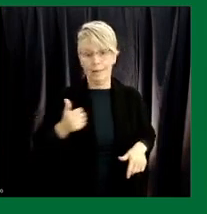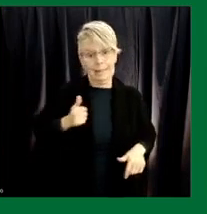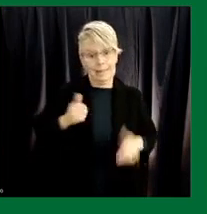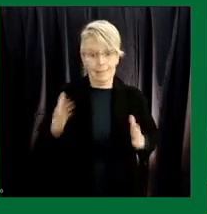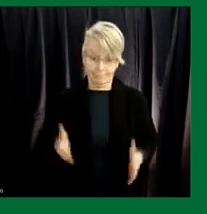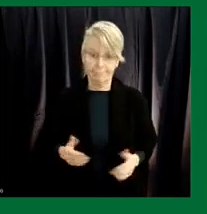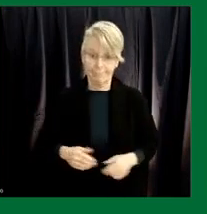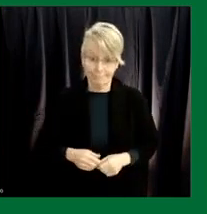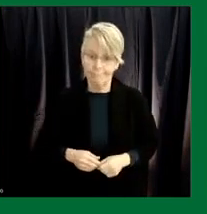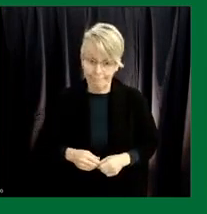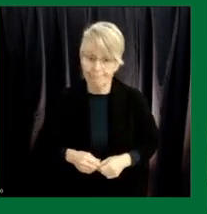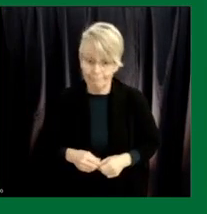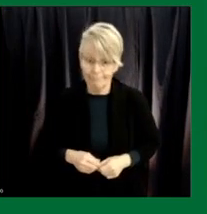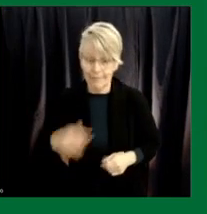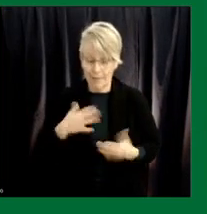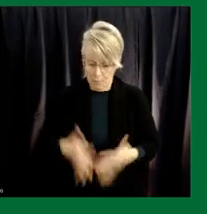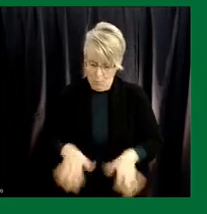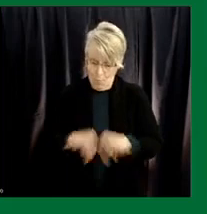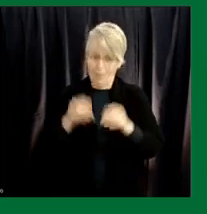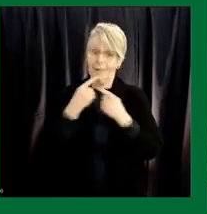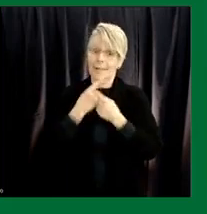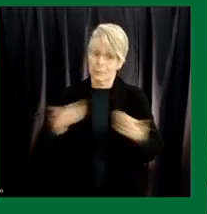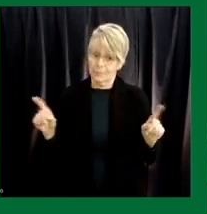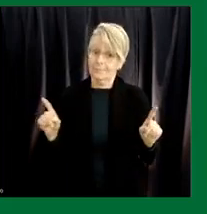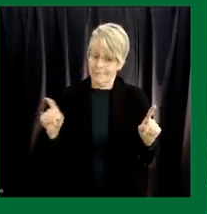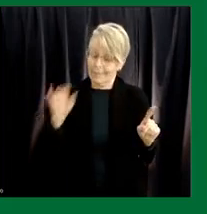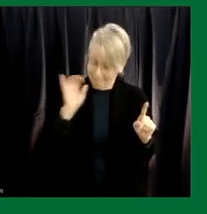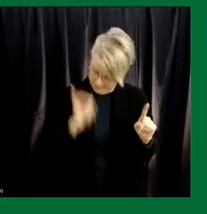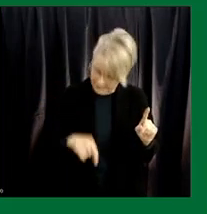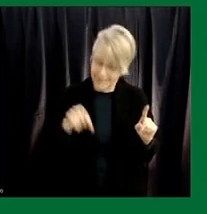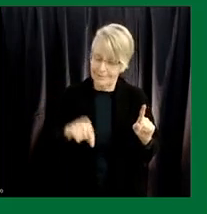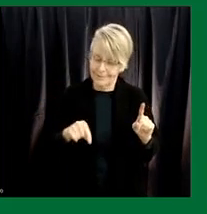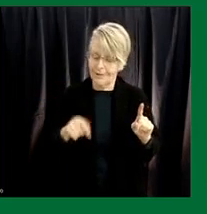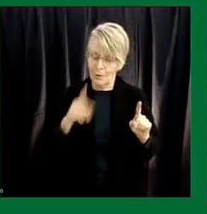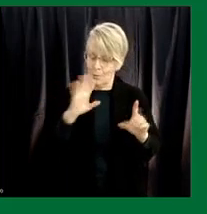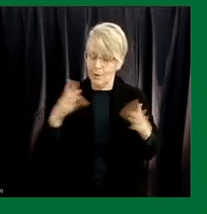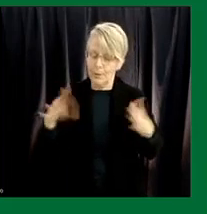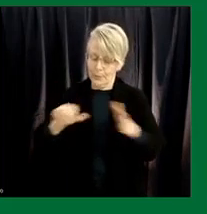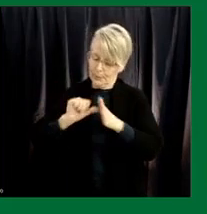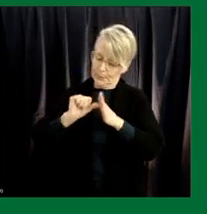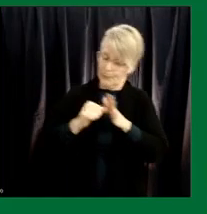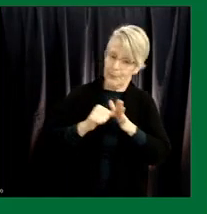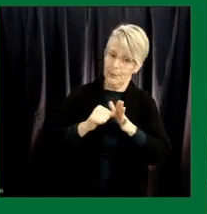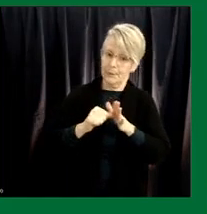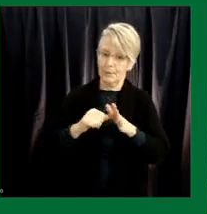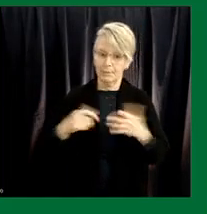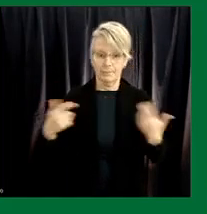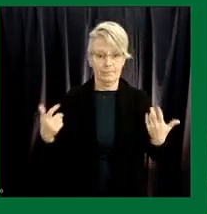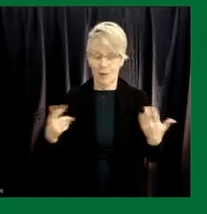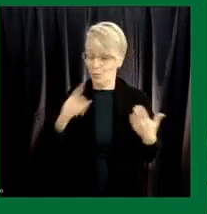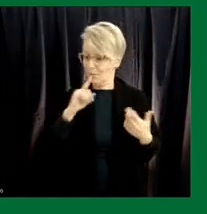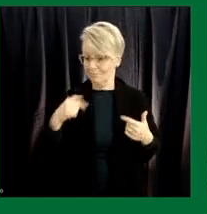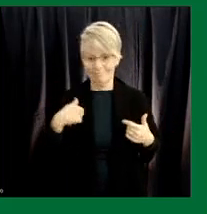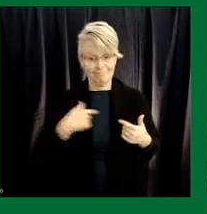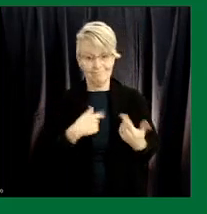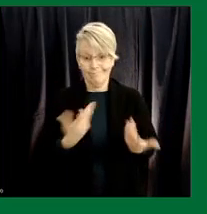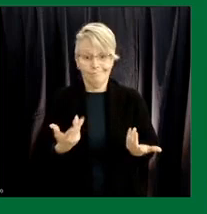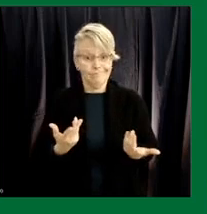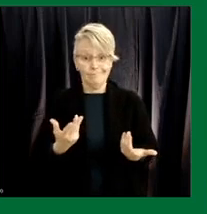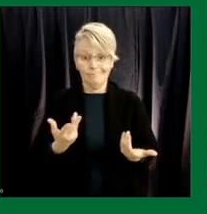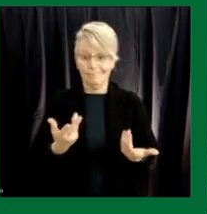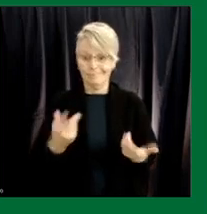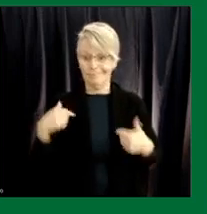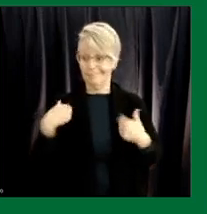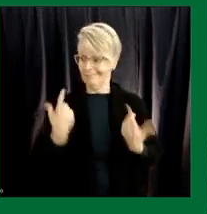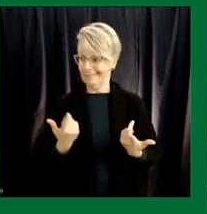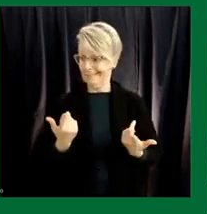important uh announcement today that i re i think really is highlighted by the fact that we just have not had enough vaccine access over